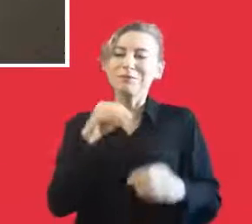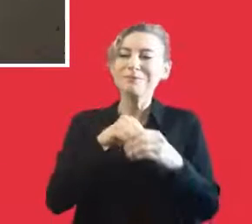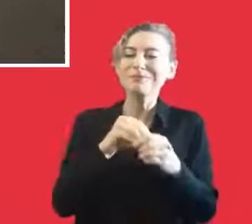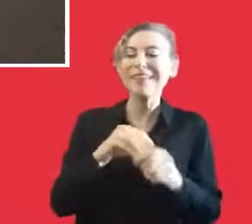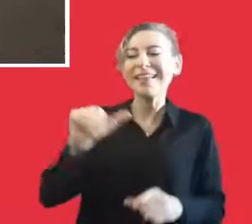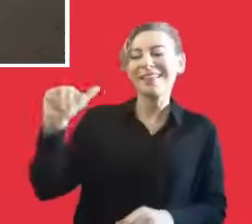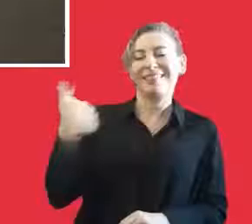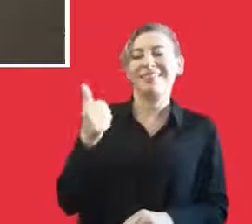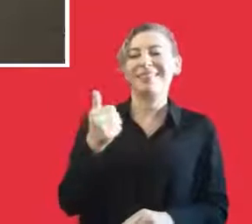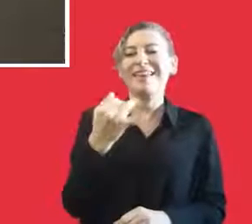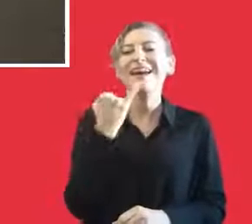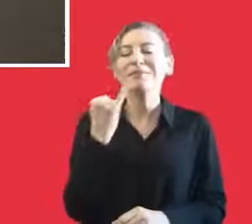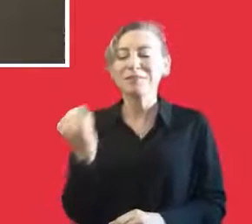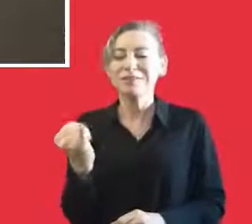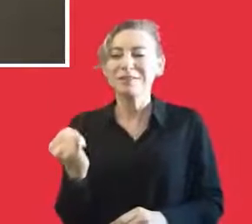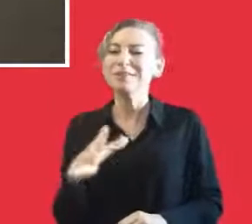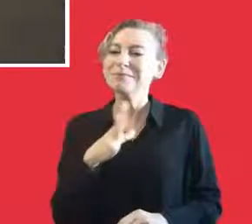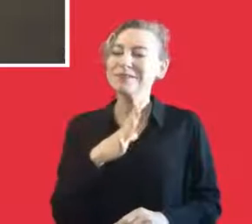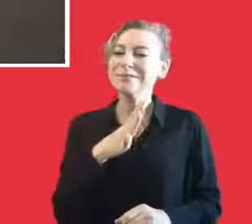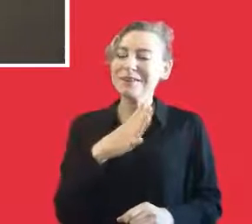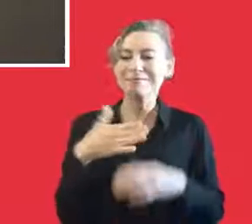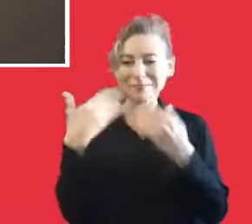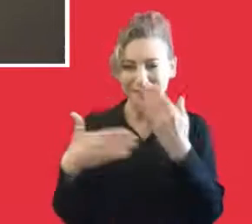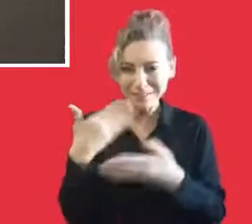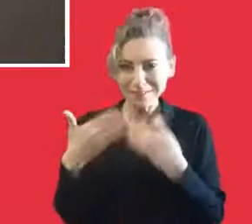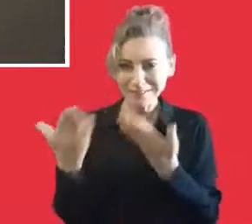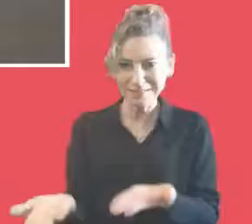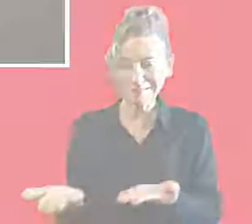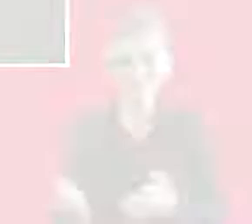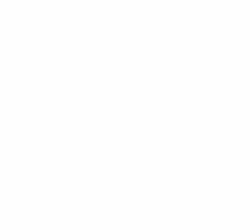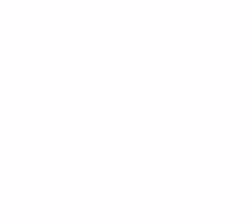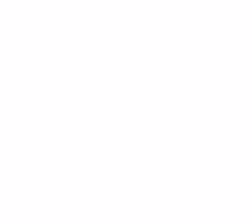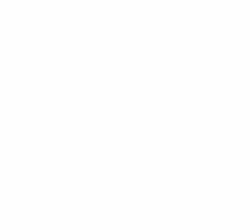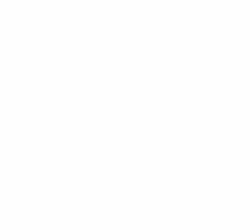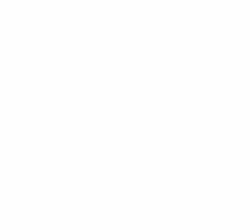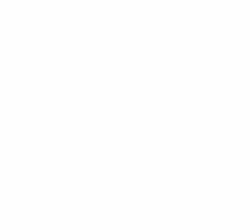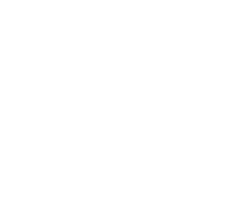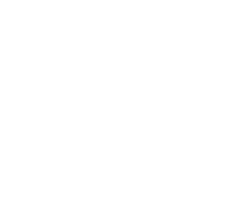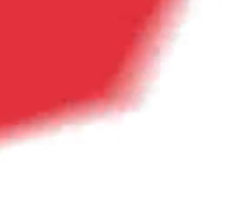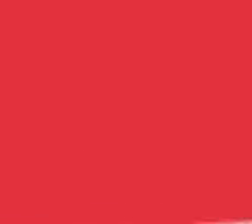valuable opinions about these two topics. I would like to leave the word to IPEC.